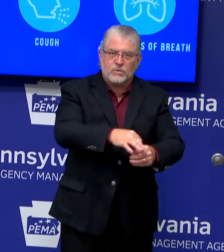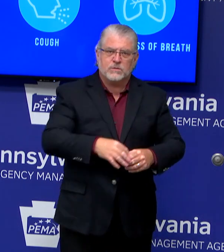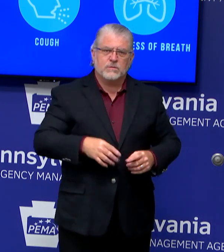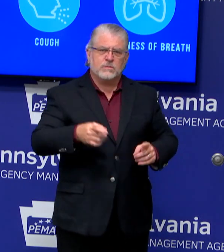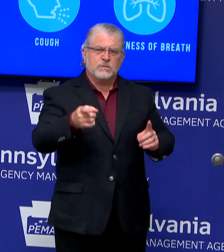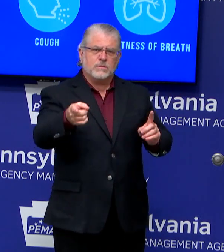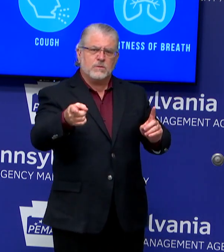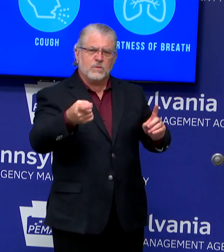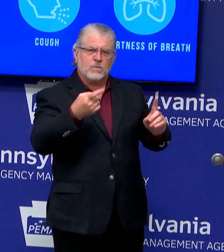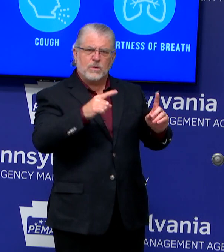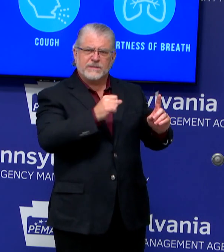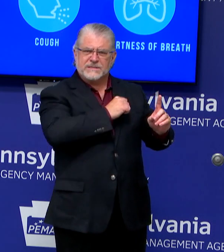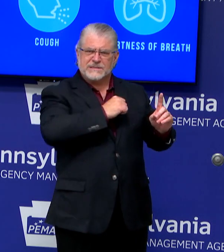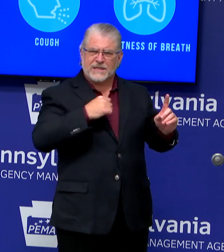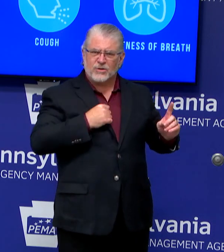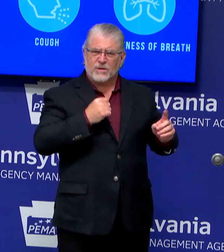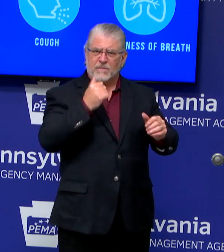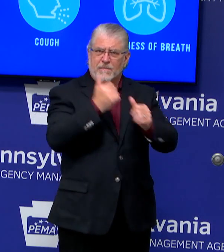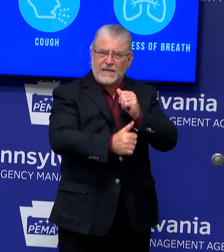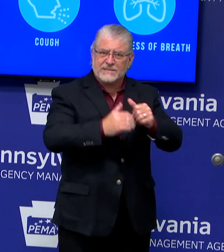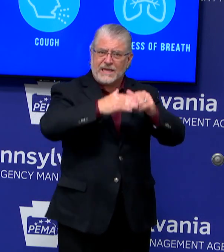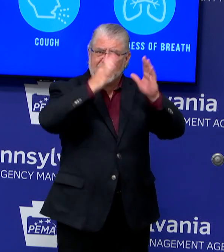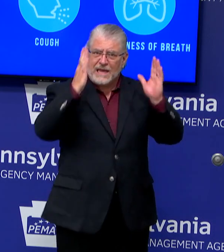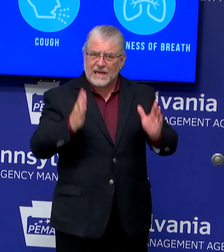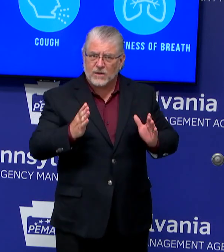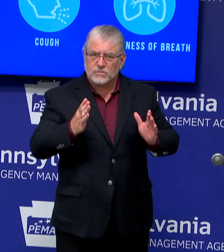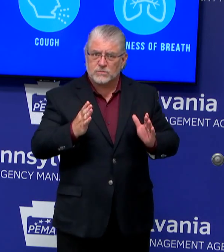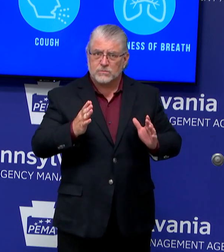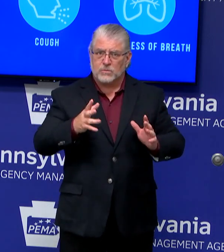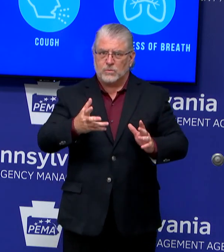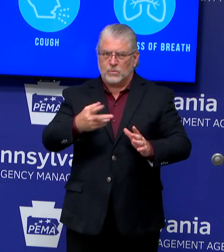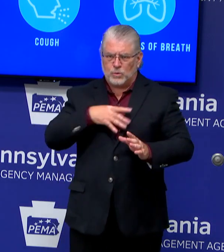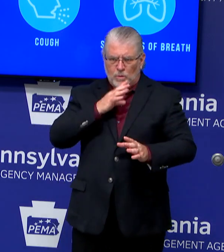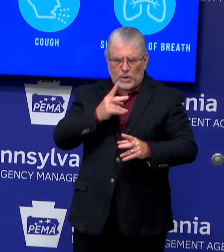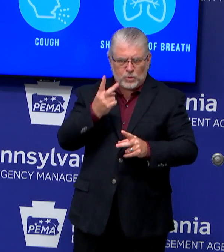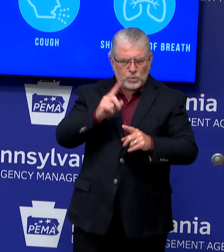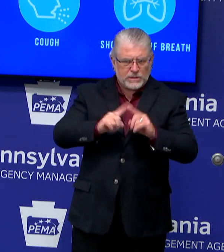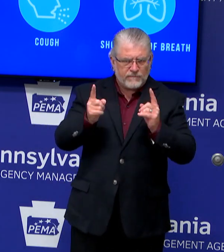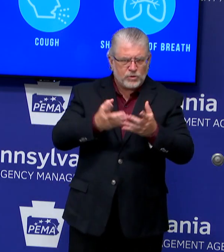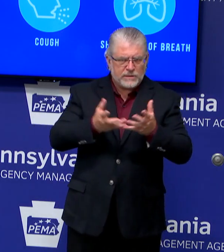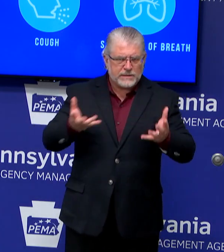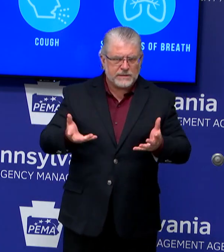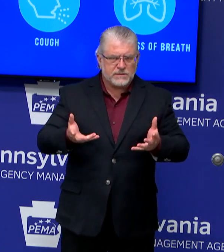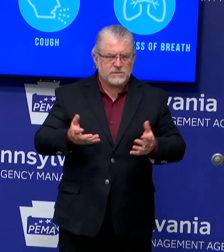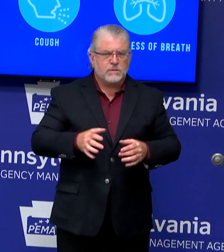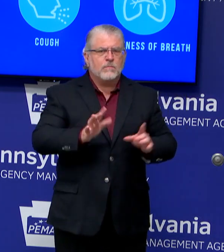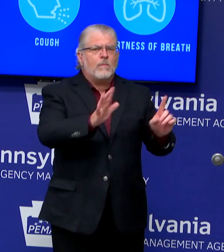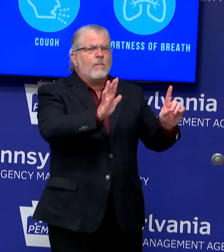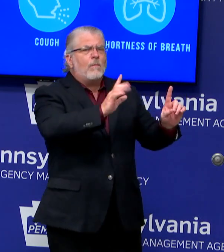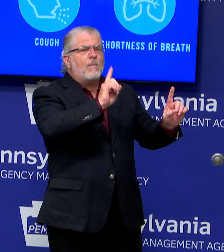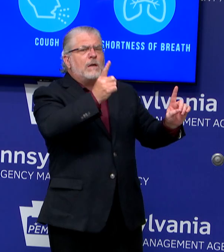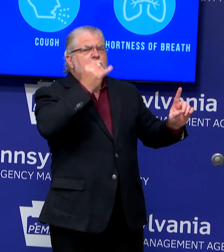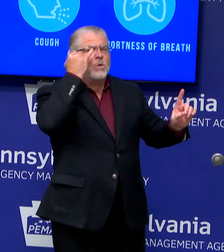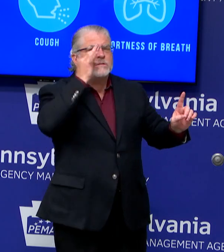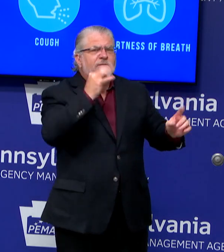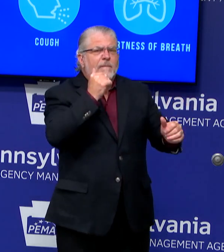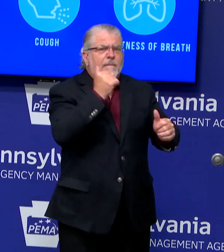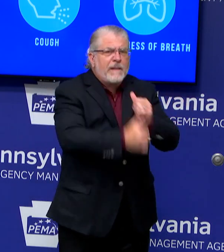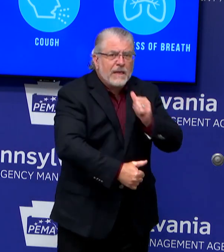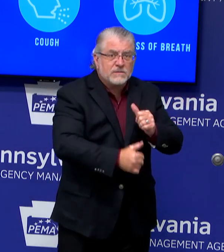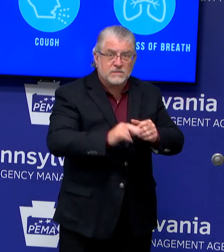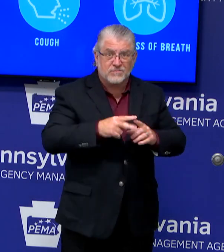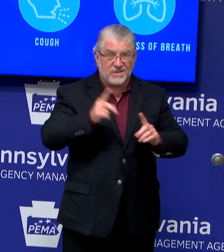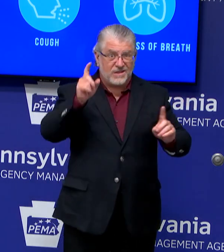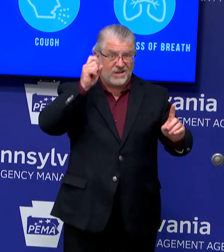pass the House and then pass the Okay, so maybe we're talking about two different things. In the event that that would be passed and it would limit the ability for a governor to